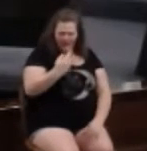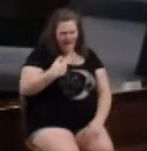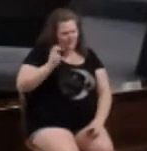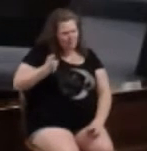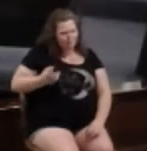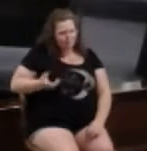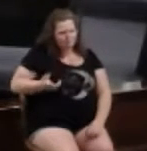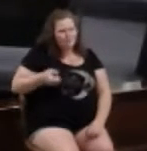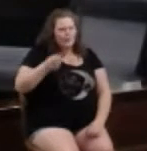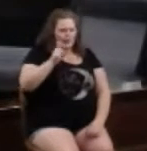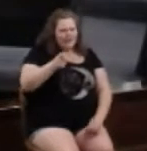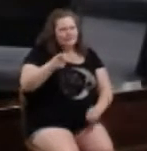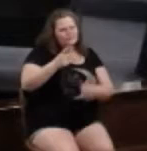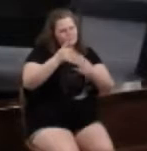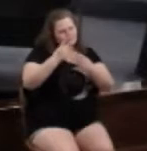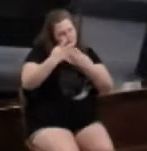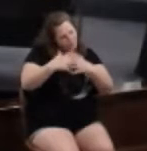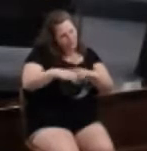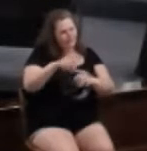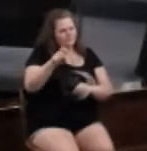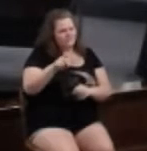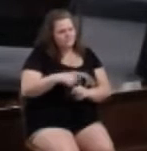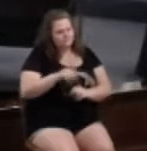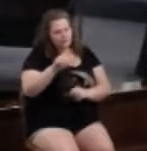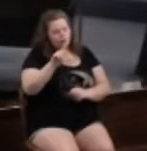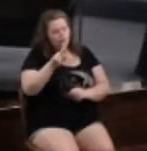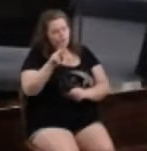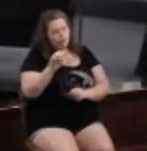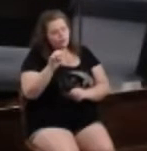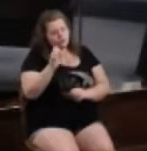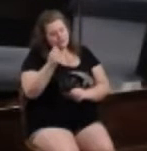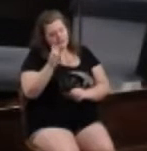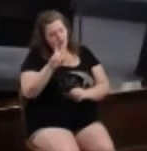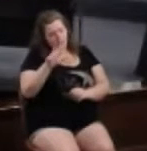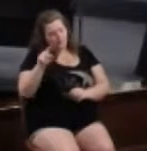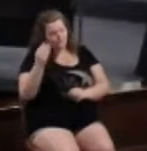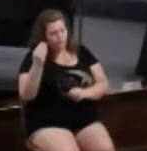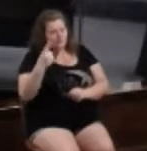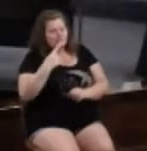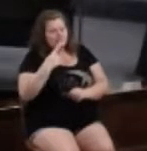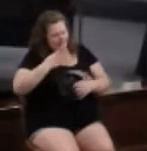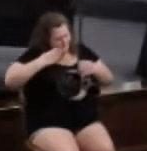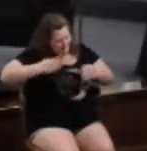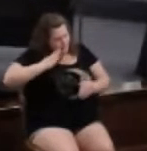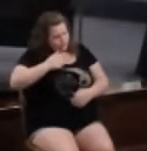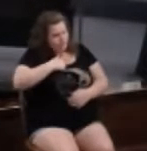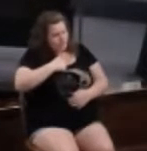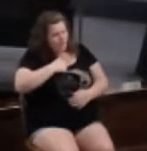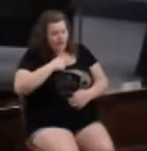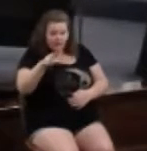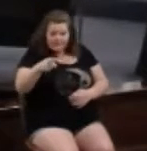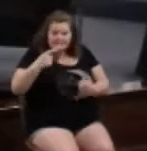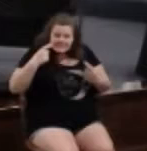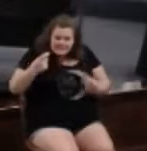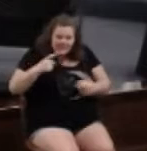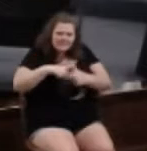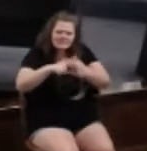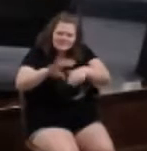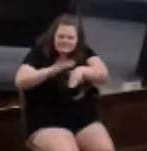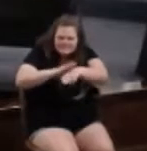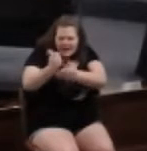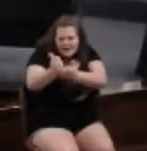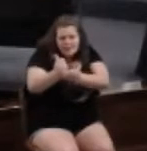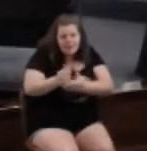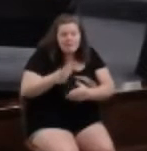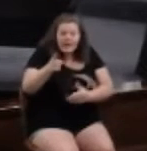Luke 17, 3-4 says, Pay attention to yourselves. If your other sins, rebuke him. And if he repents,